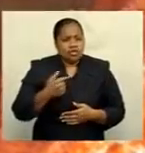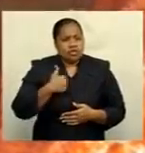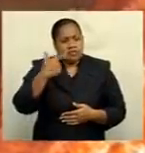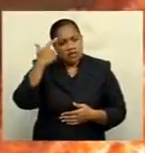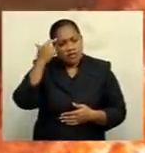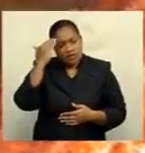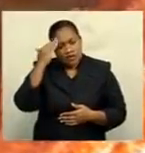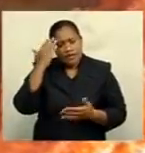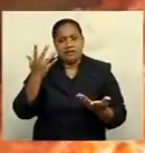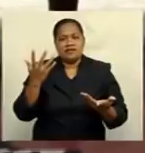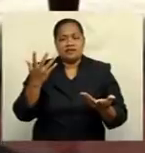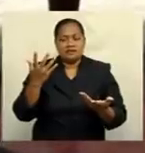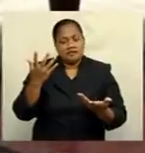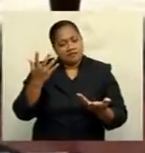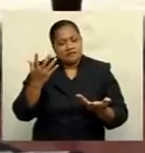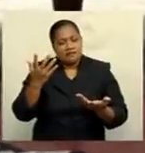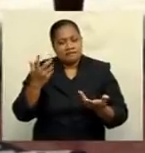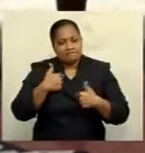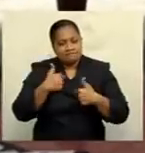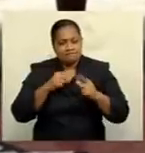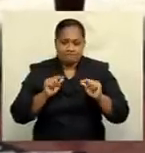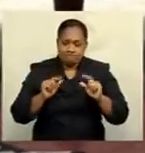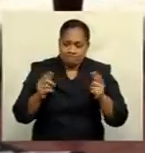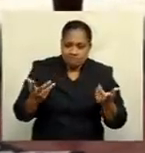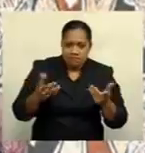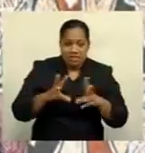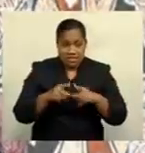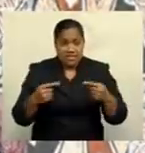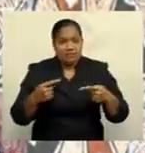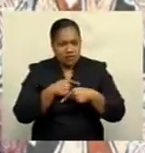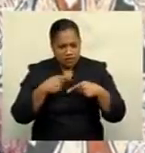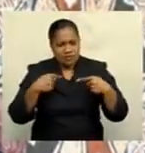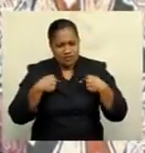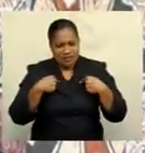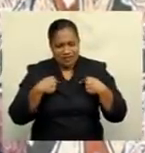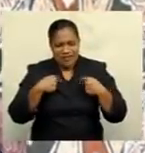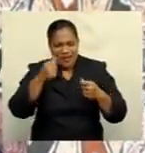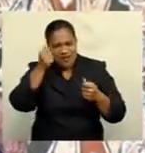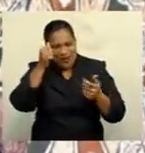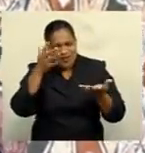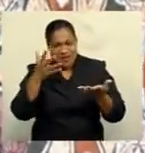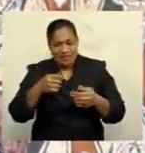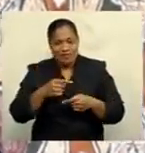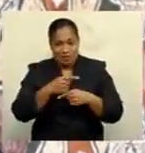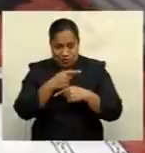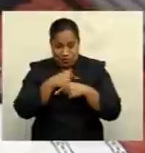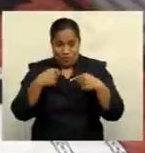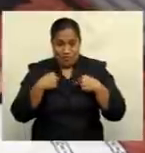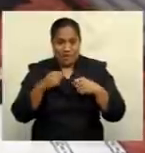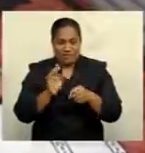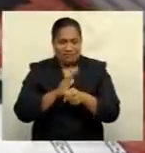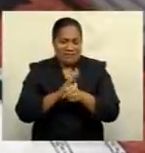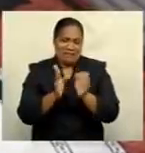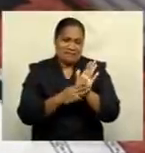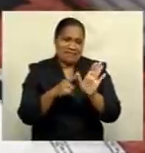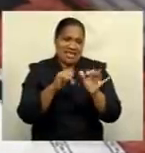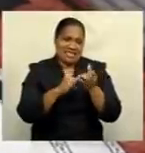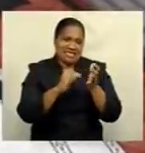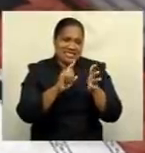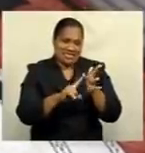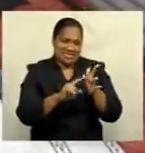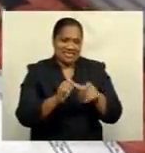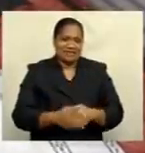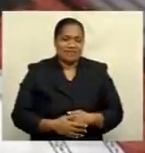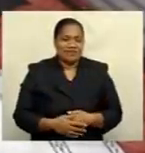back and do something that we are known of, as we are Masi makers. Not only has it been